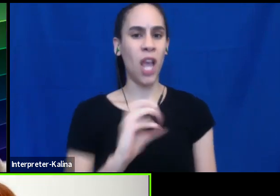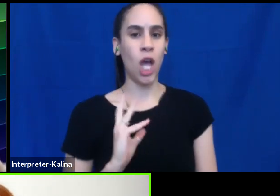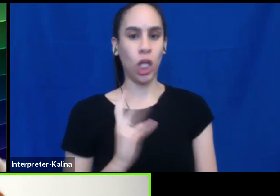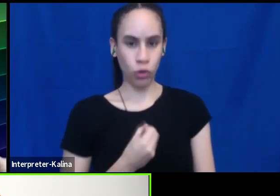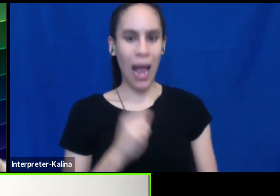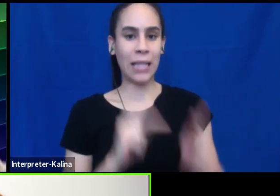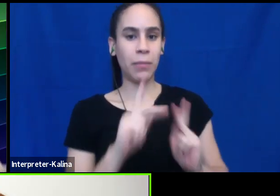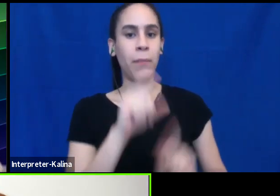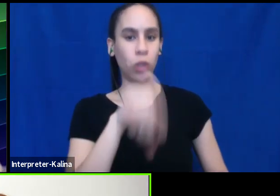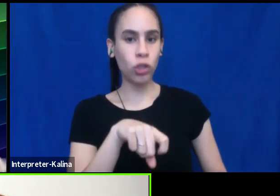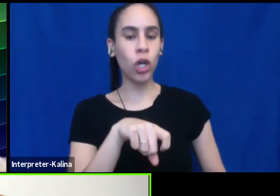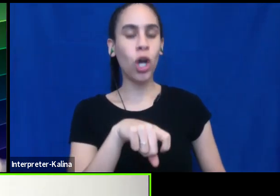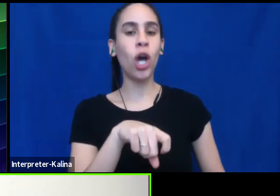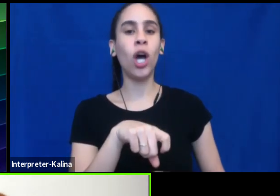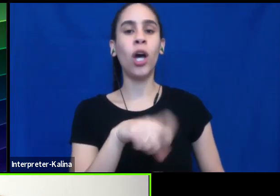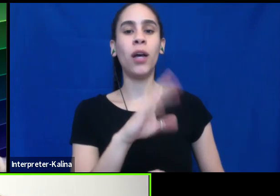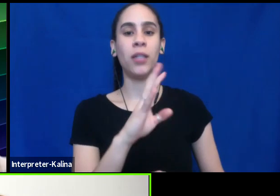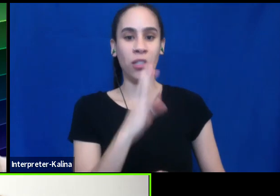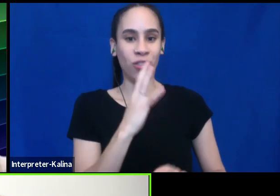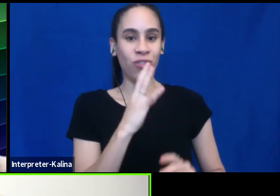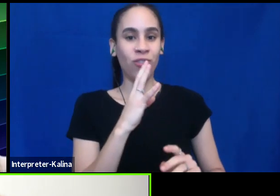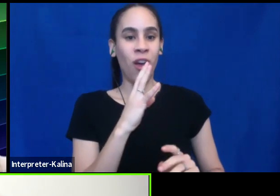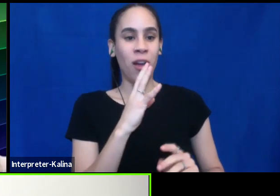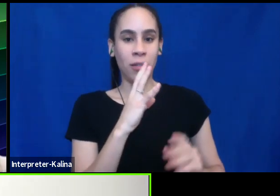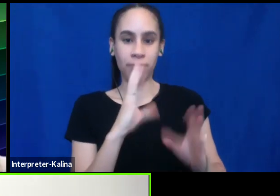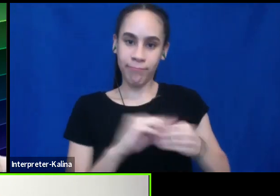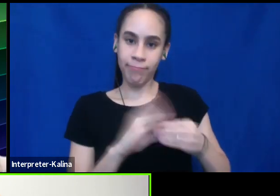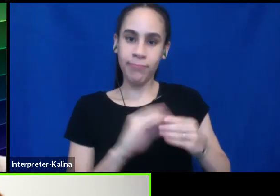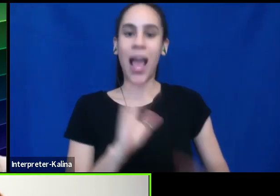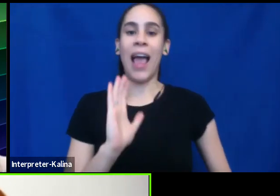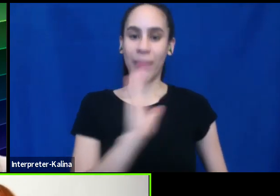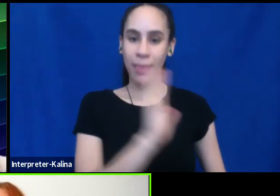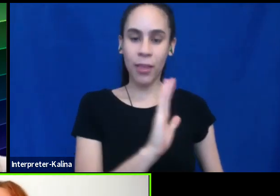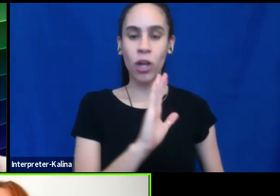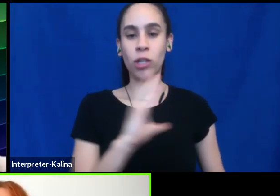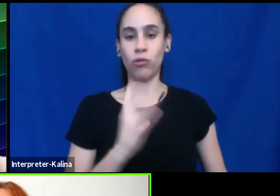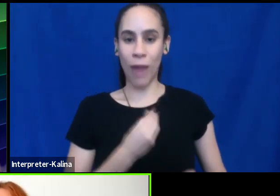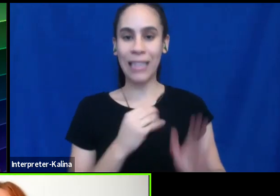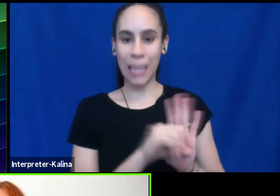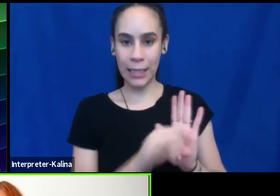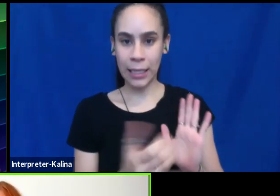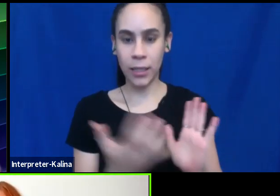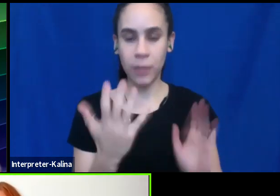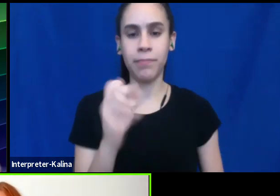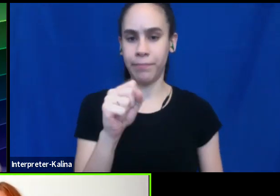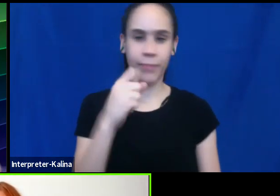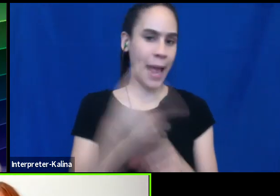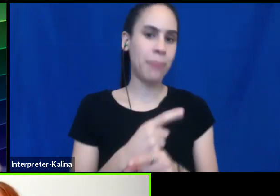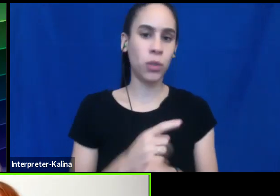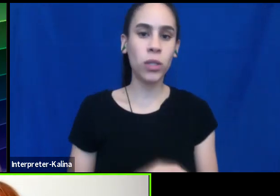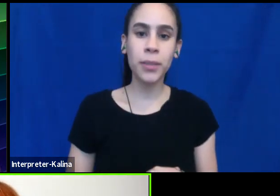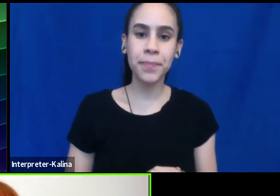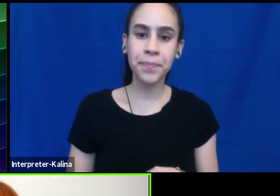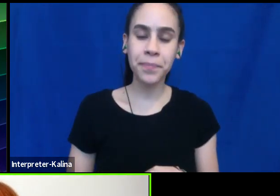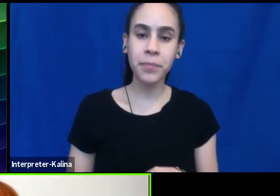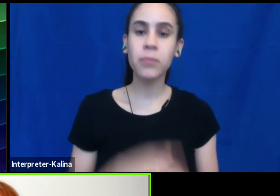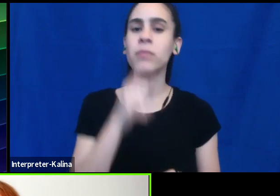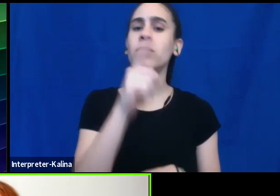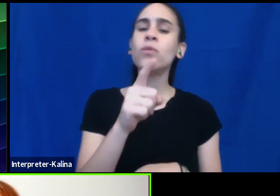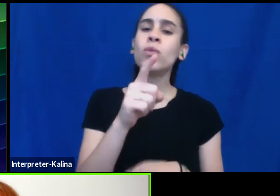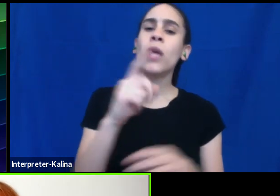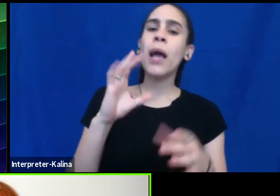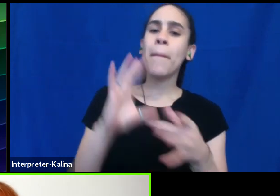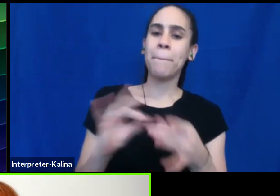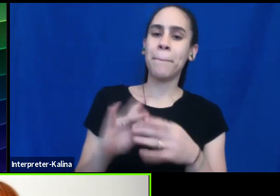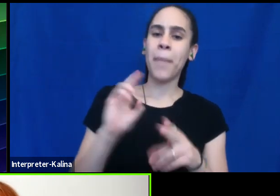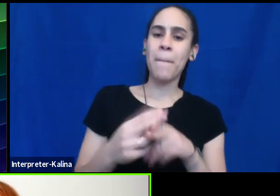about trans identity. Yeah. Yeah, absolutely. Um, so, uh, you, you talked about language. Let's, let's